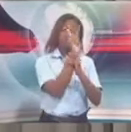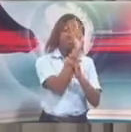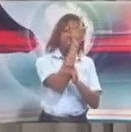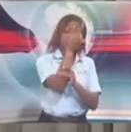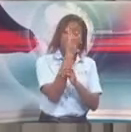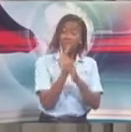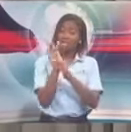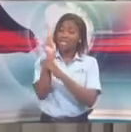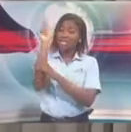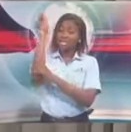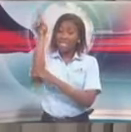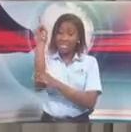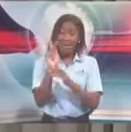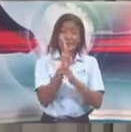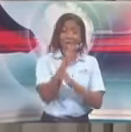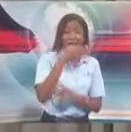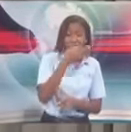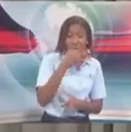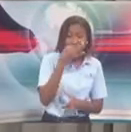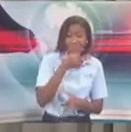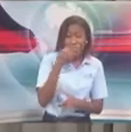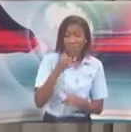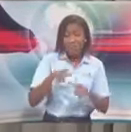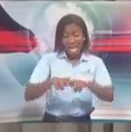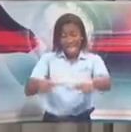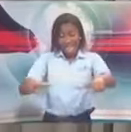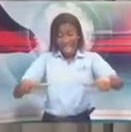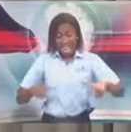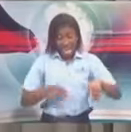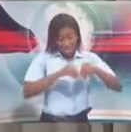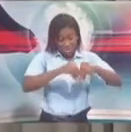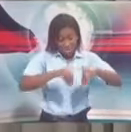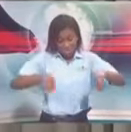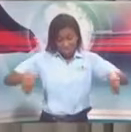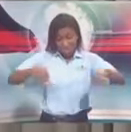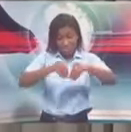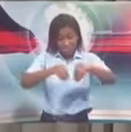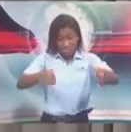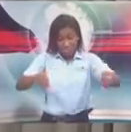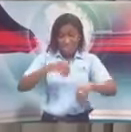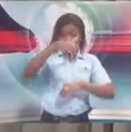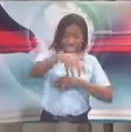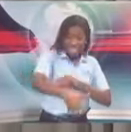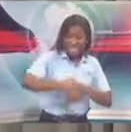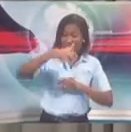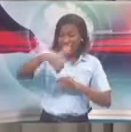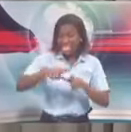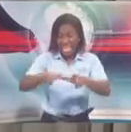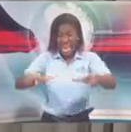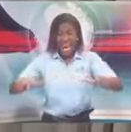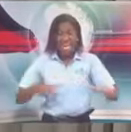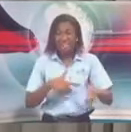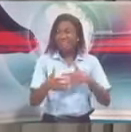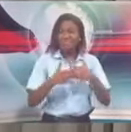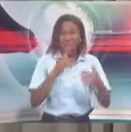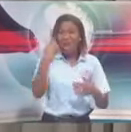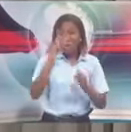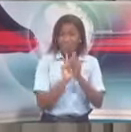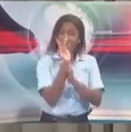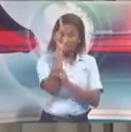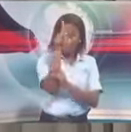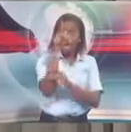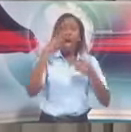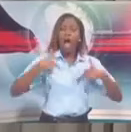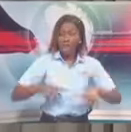food production, including land preparation and any activity related to agriculture and or food production, is allowed.